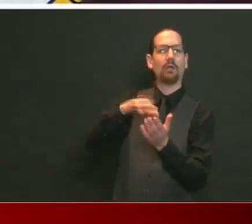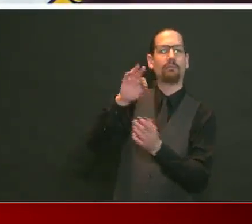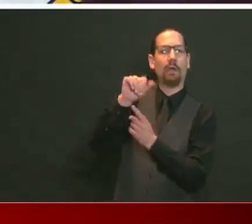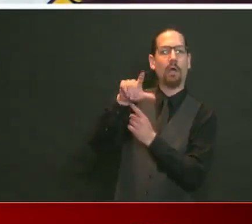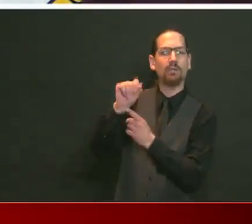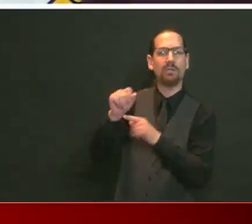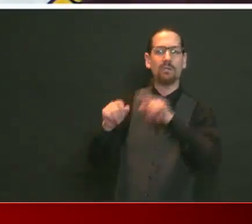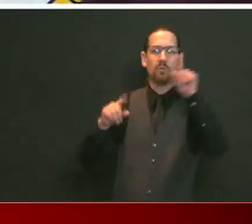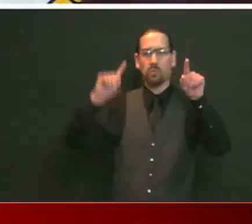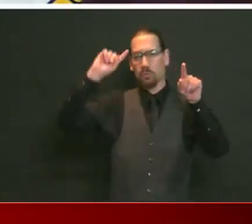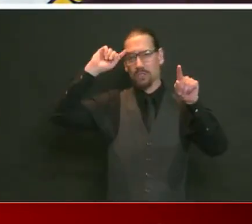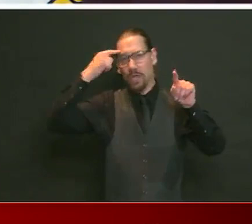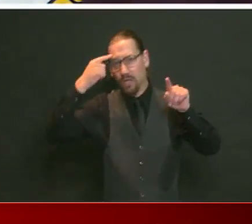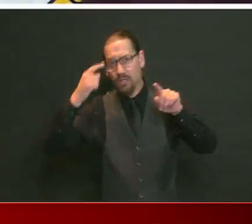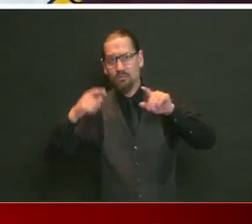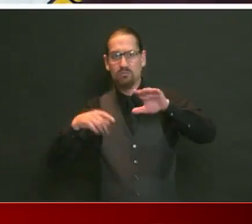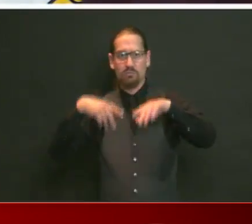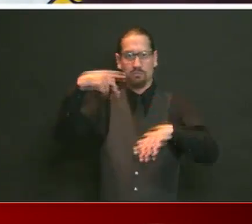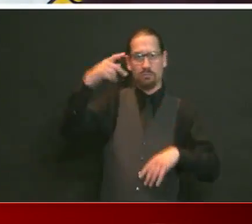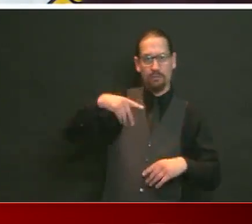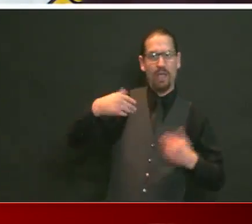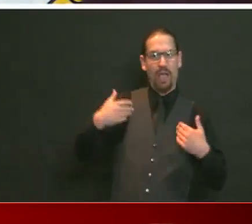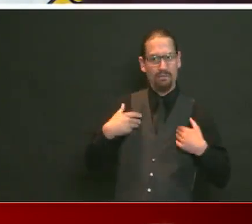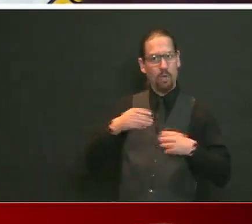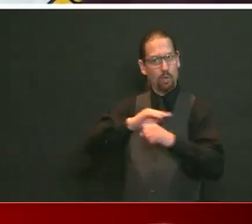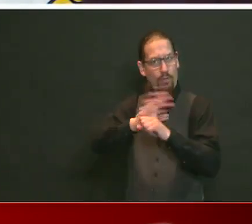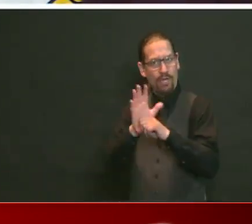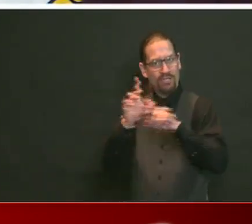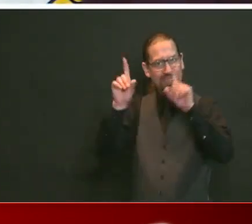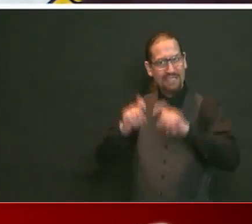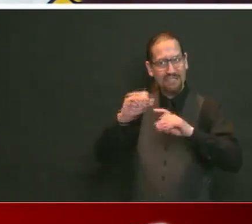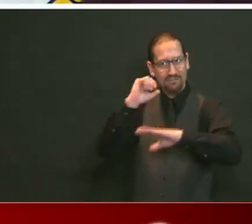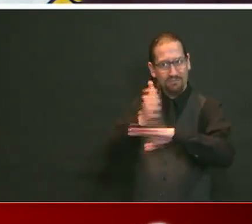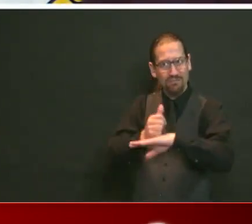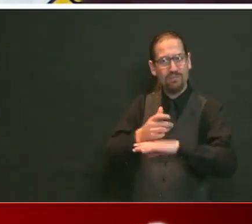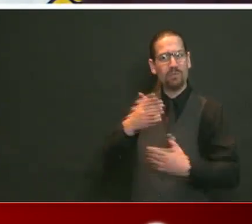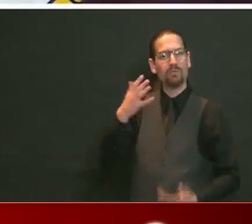communities at some of our inner city sites is nearly 20%.